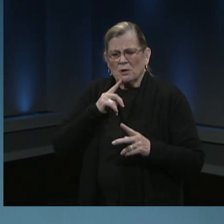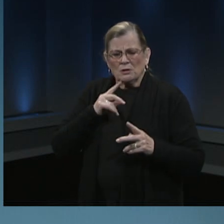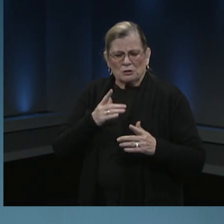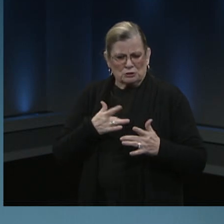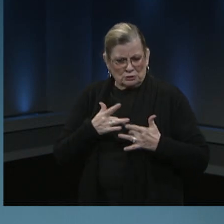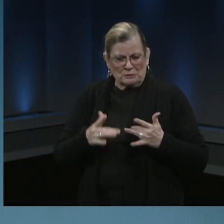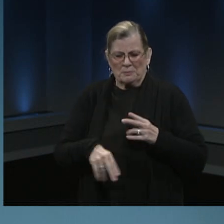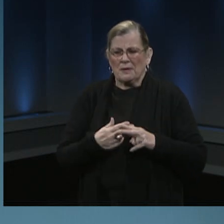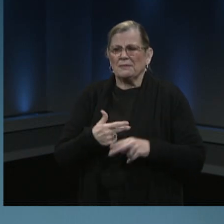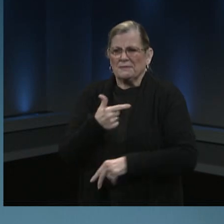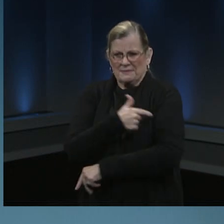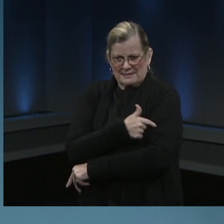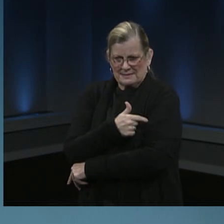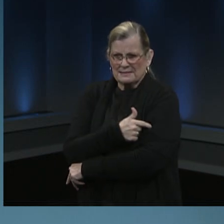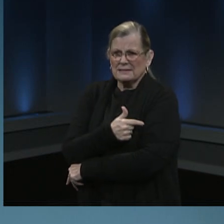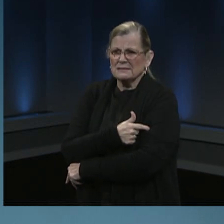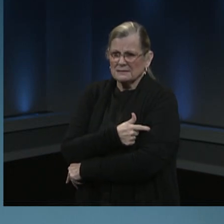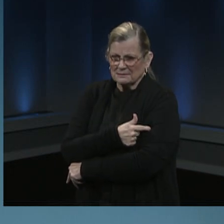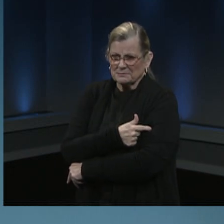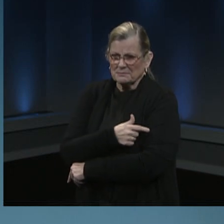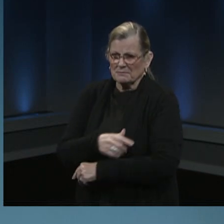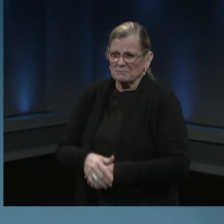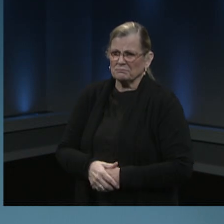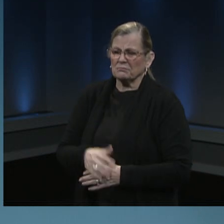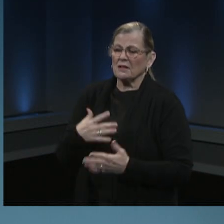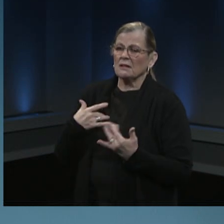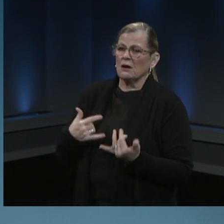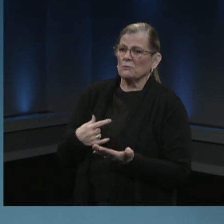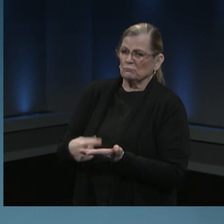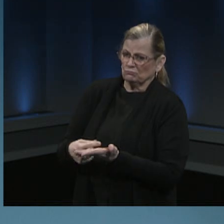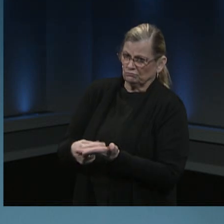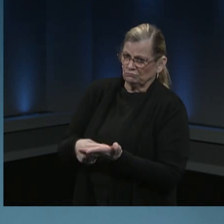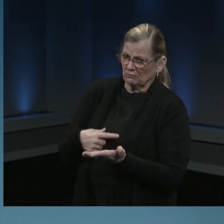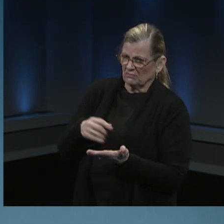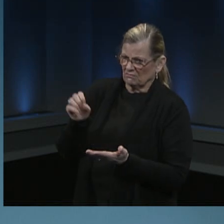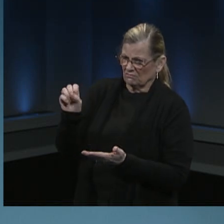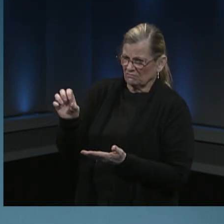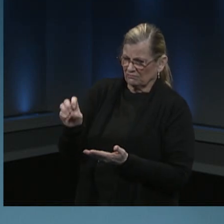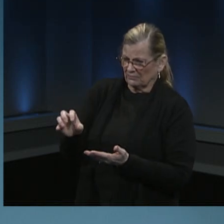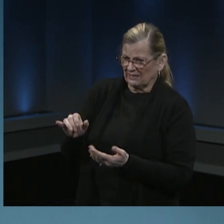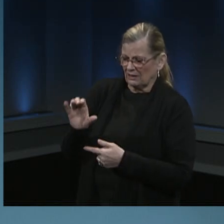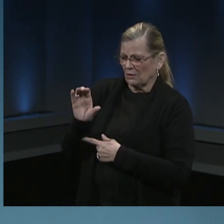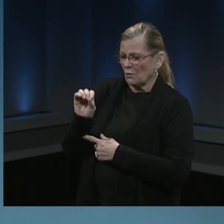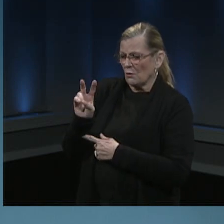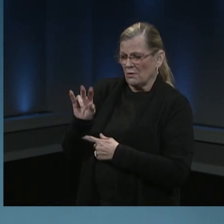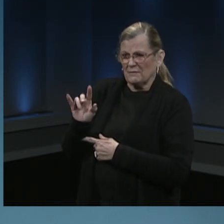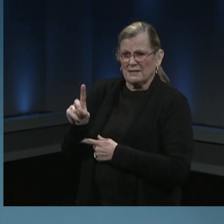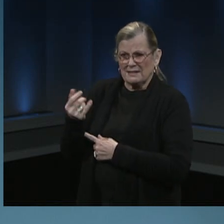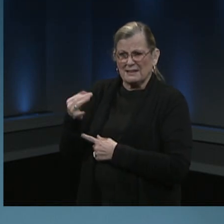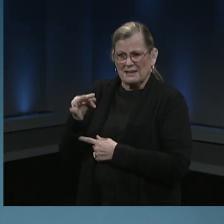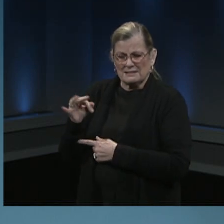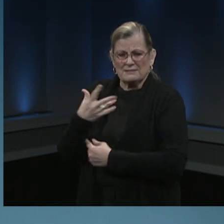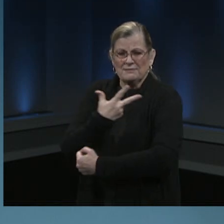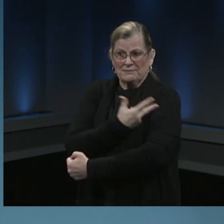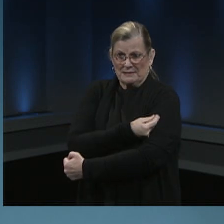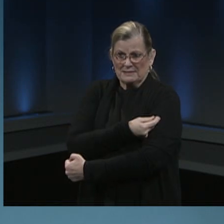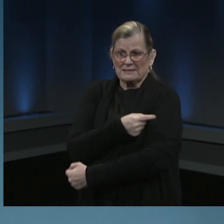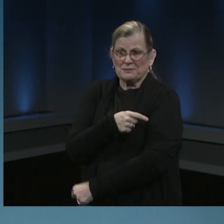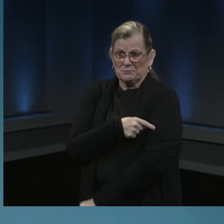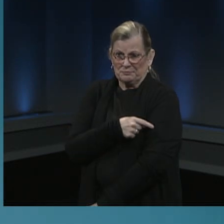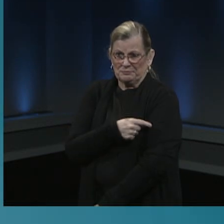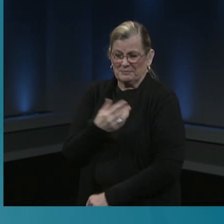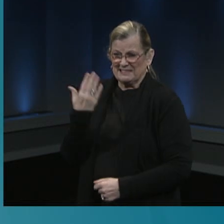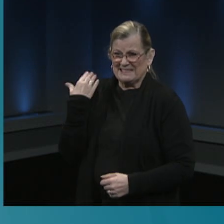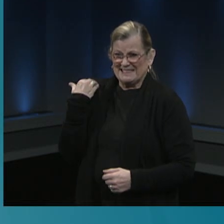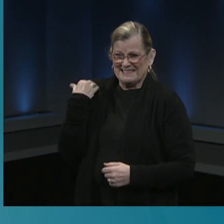talk a little bit about the COVID-19 vaccines. In December, two mRNA vaccines, one from Pfizer